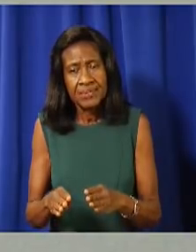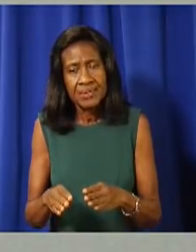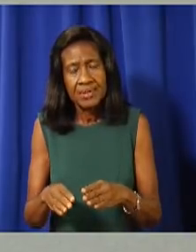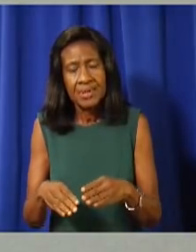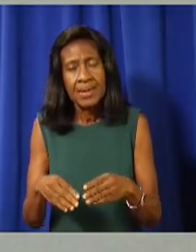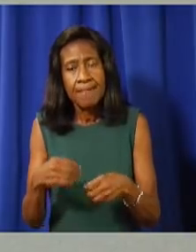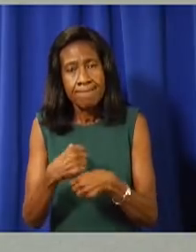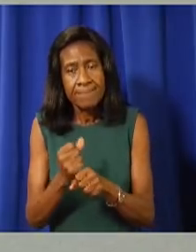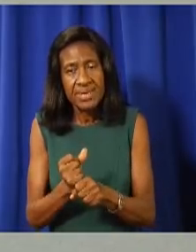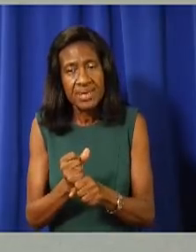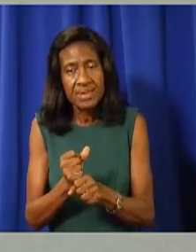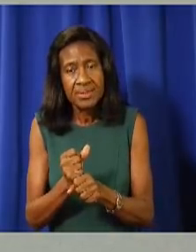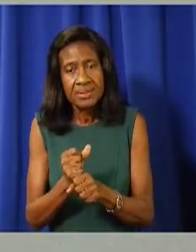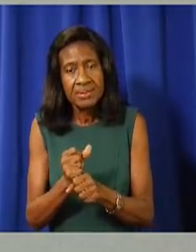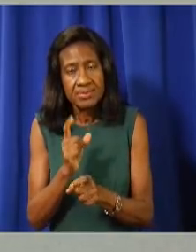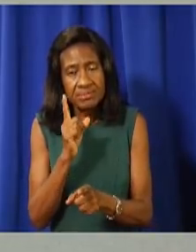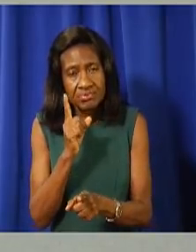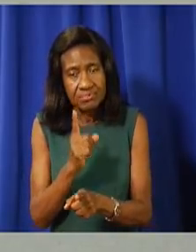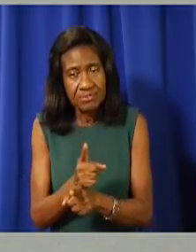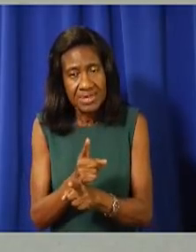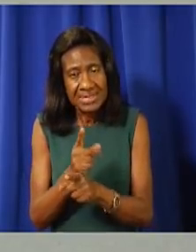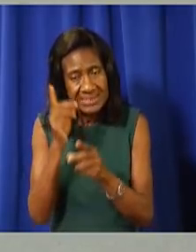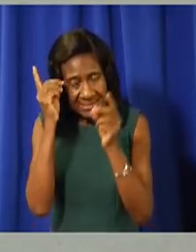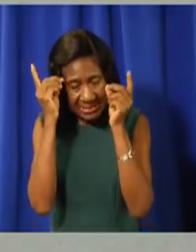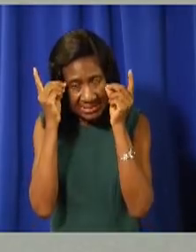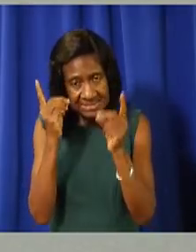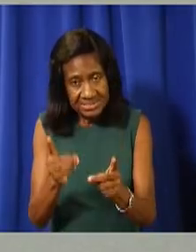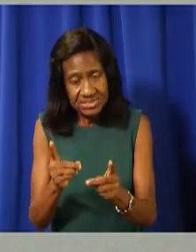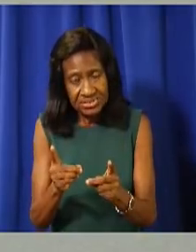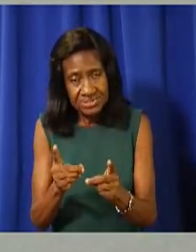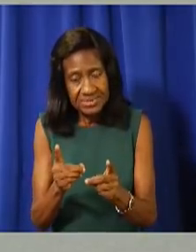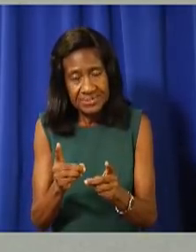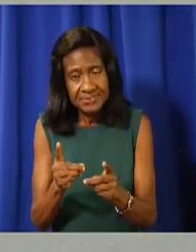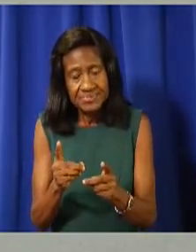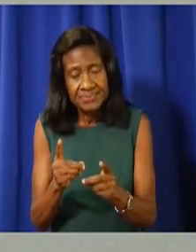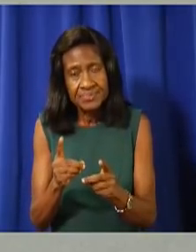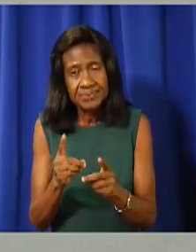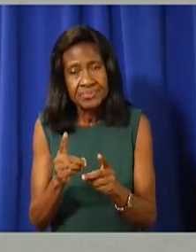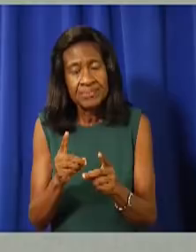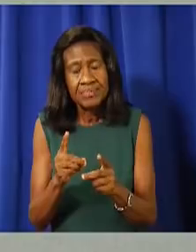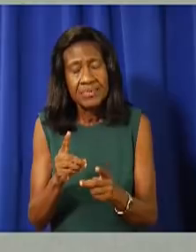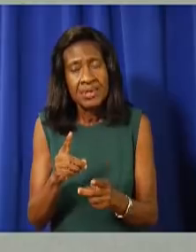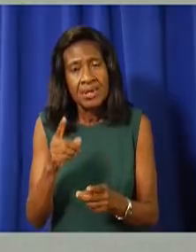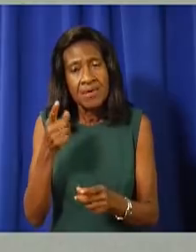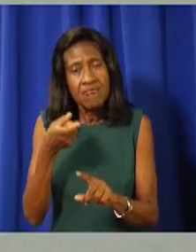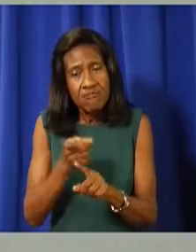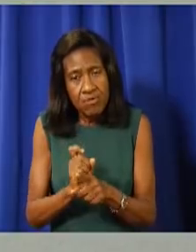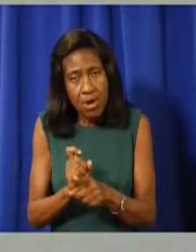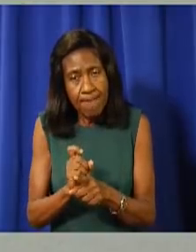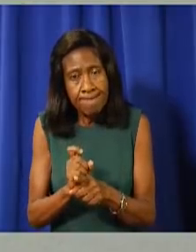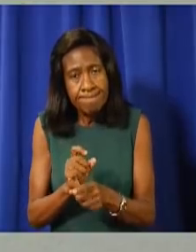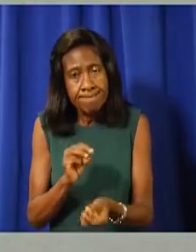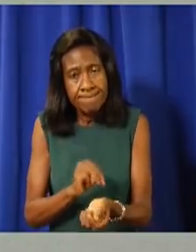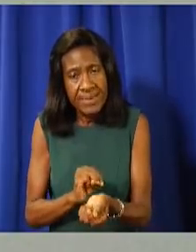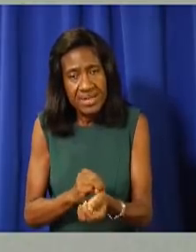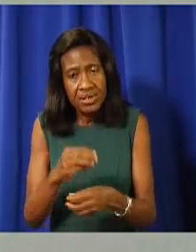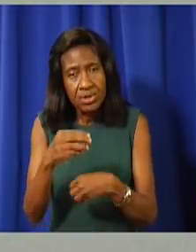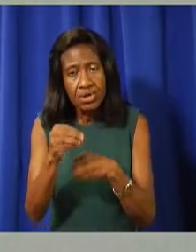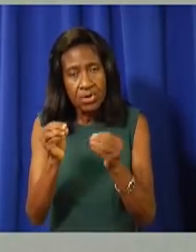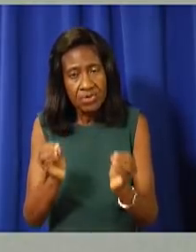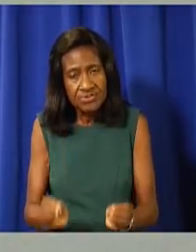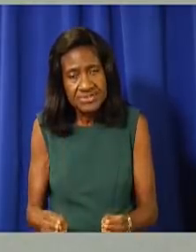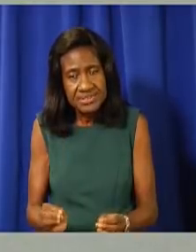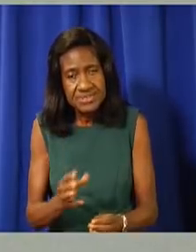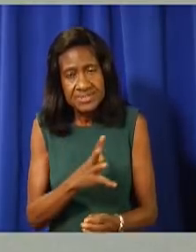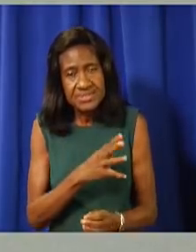decisions, which, of course, takes full account of the science, the Chief Medical Officer's views and stepped up engagement with health